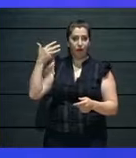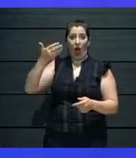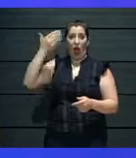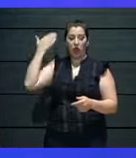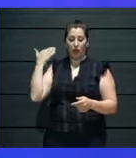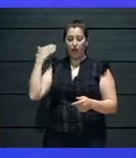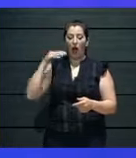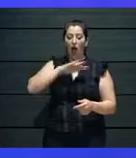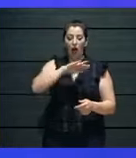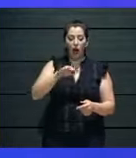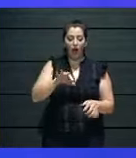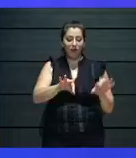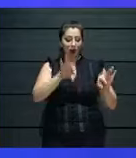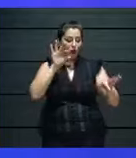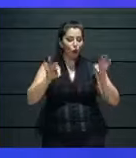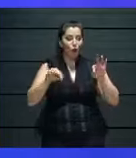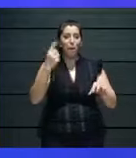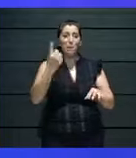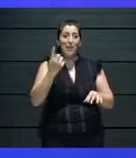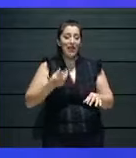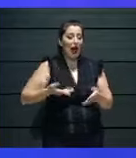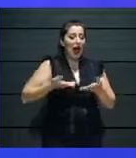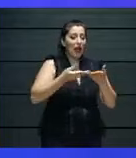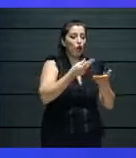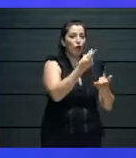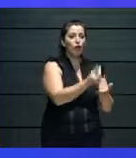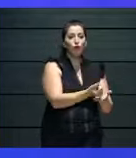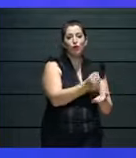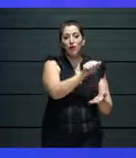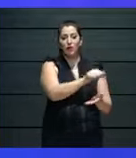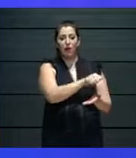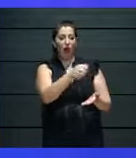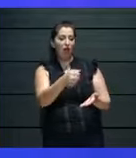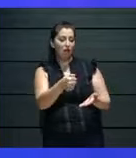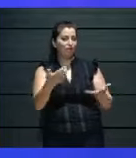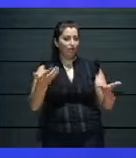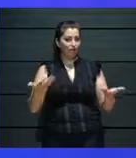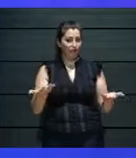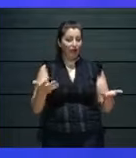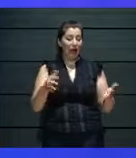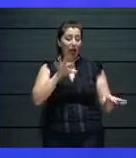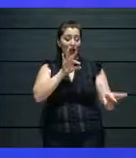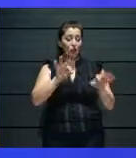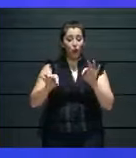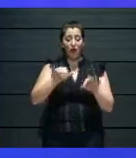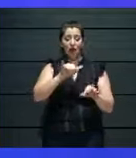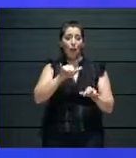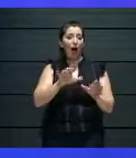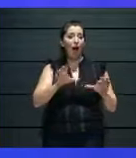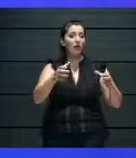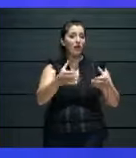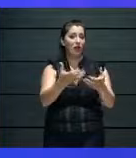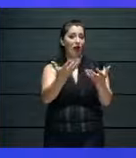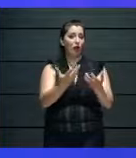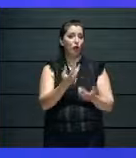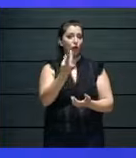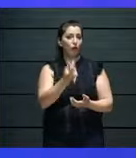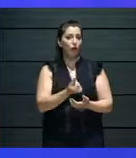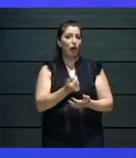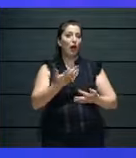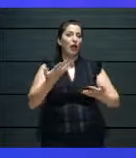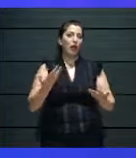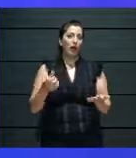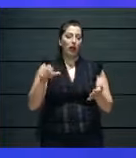fund, etc. It wasn't easy. But on days like this evening, I say, okay,